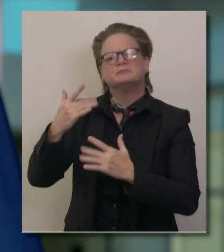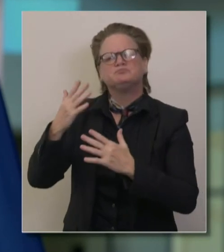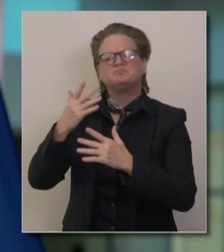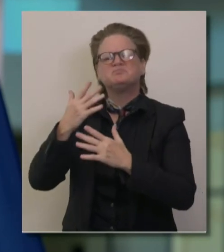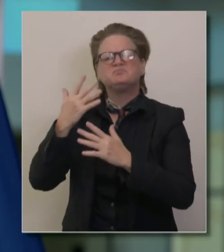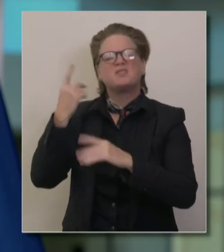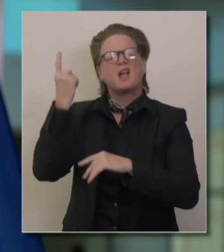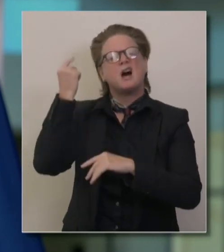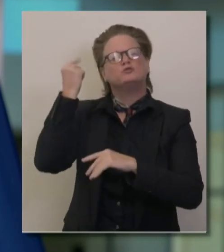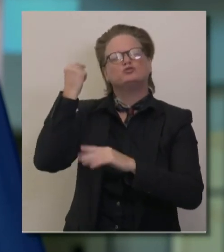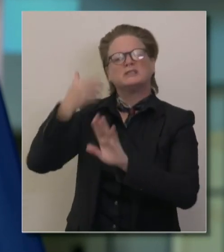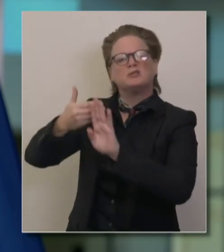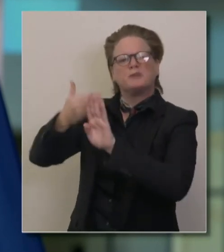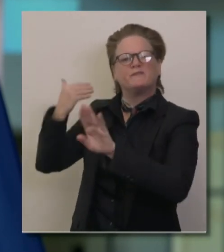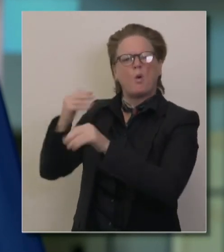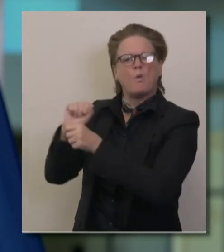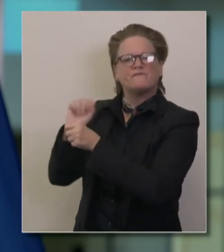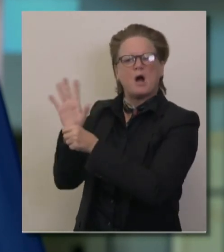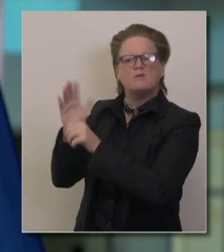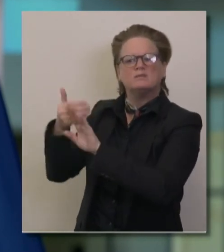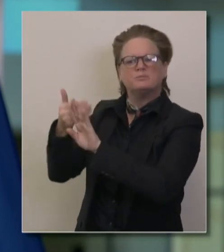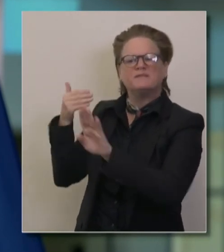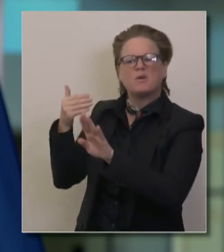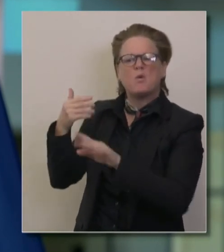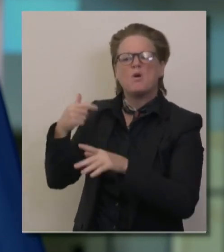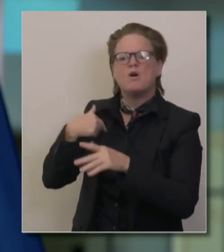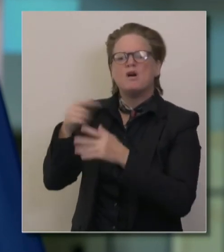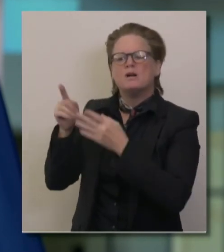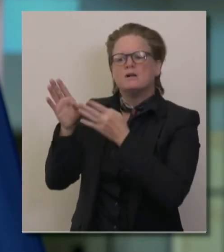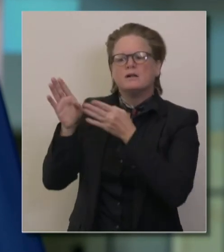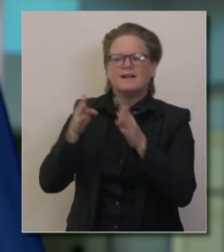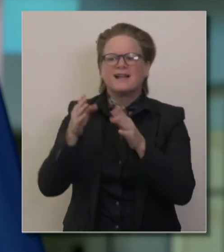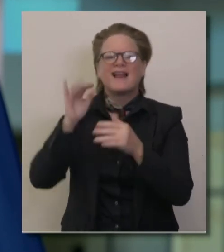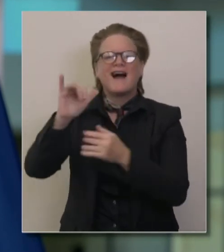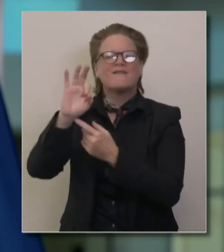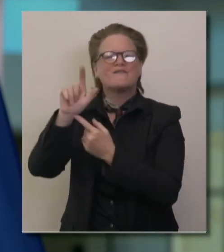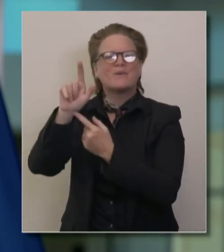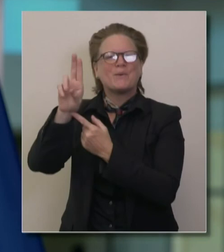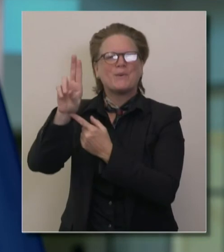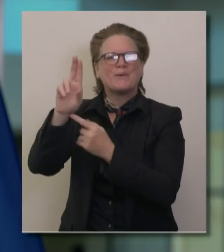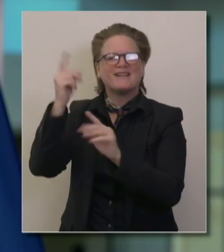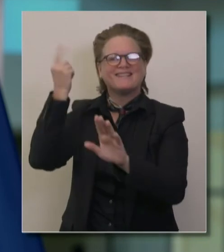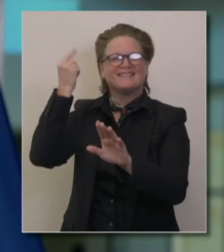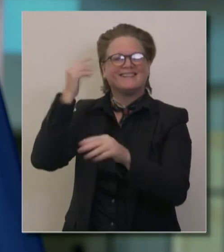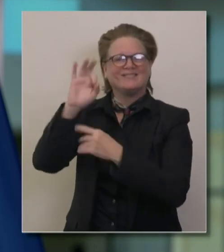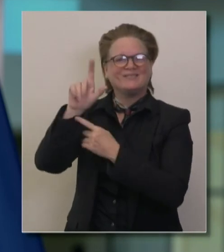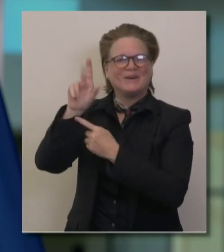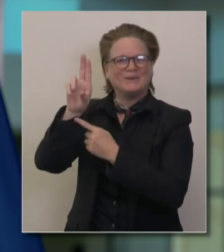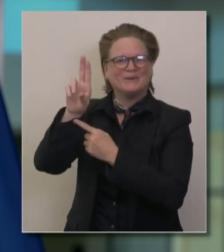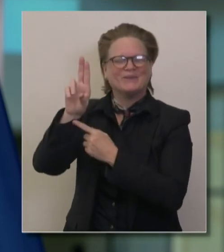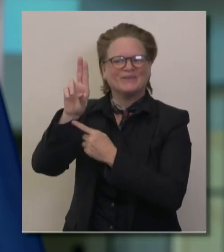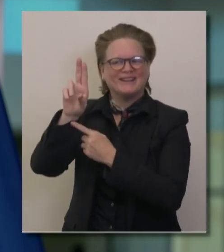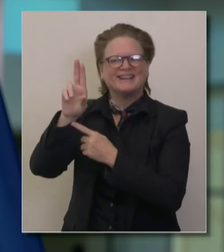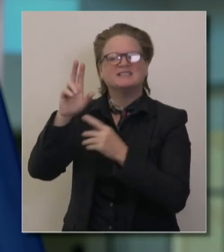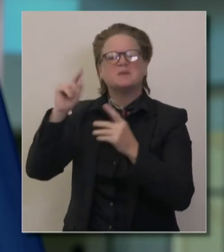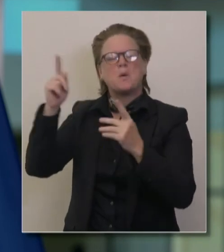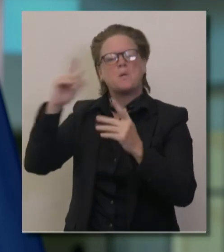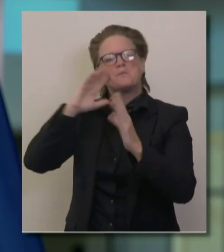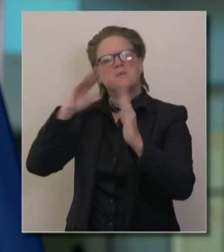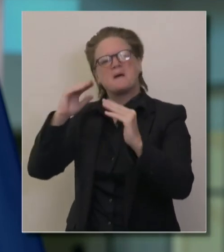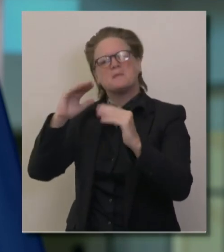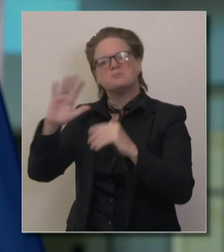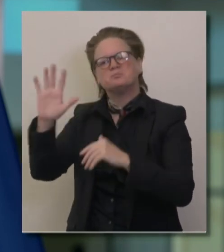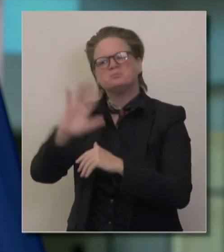start to put together their plans on how they're going to moderate demand for ICU beds because they anticipate that some additional